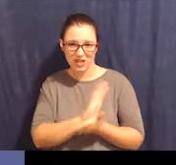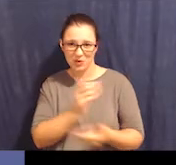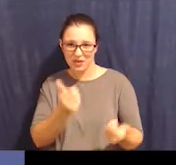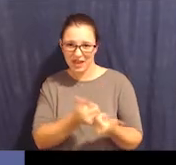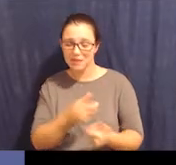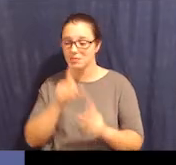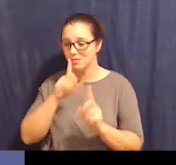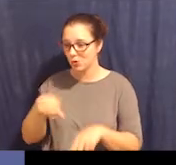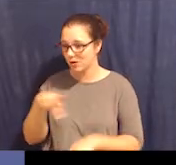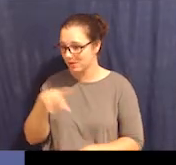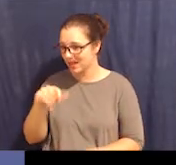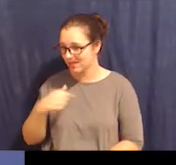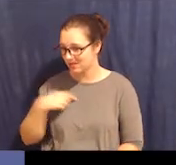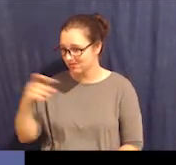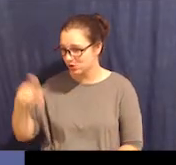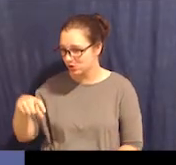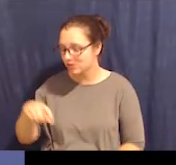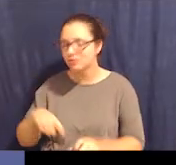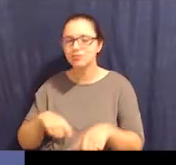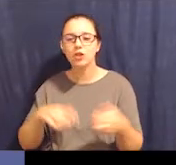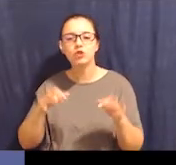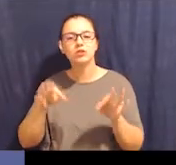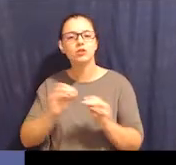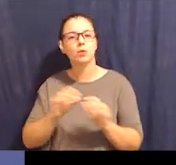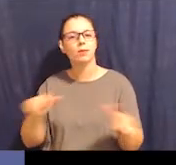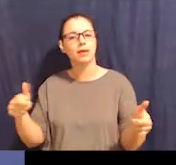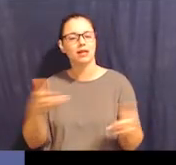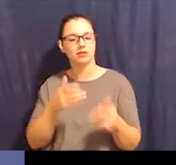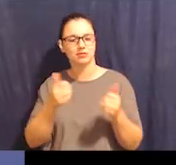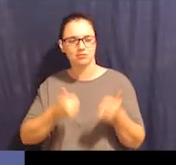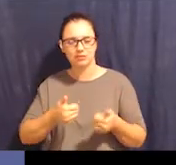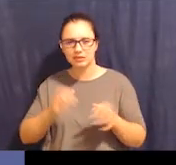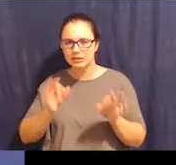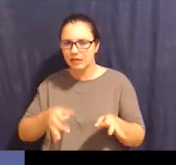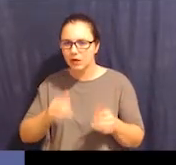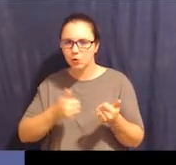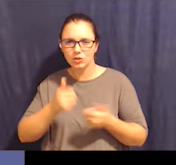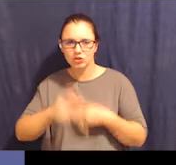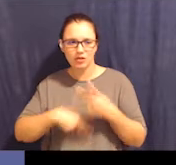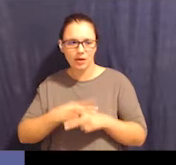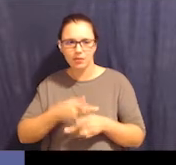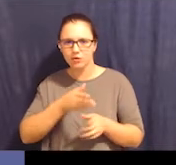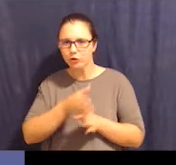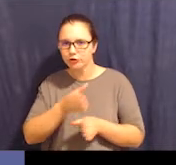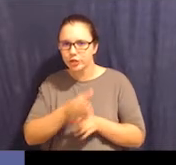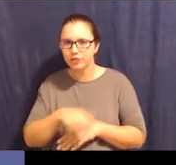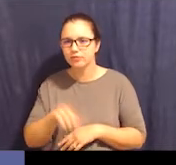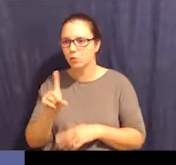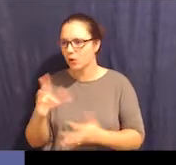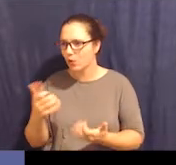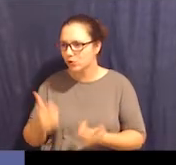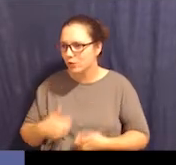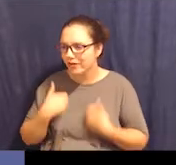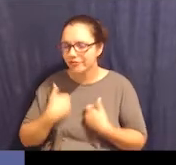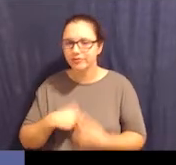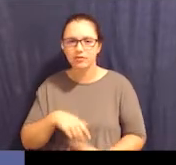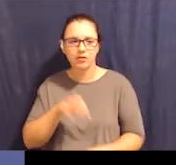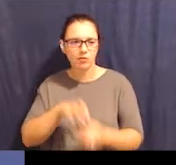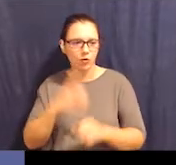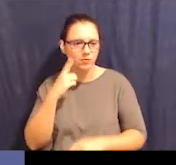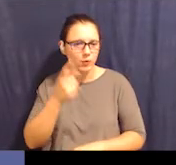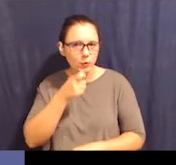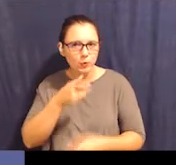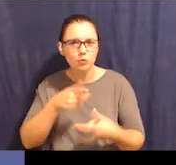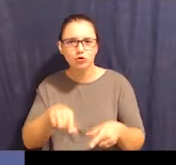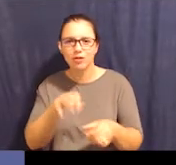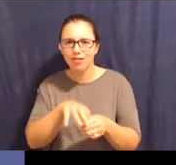game, or order pizza. Others are bigger, like deciding what kind of career you want, where you want to live, or who to